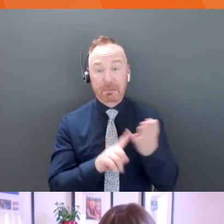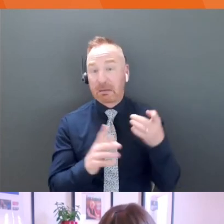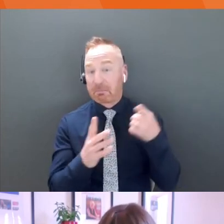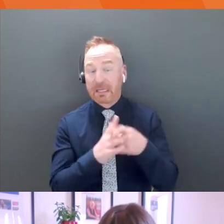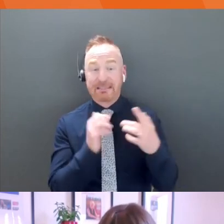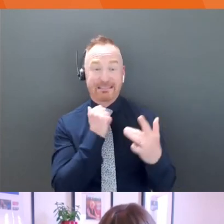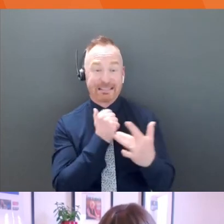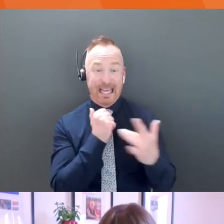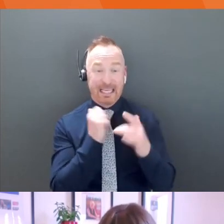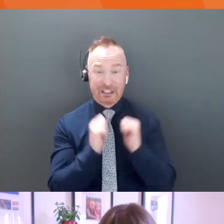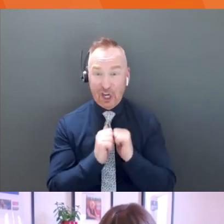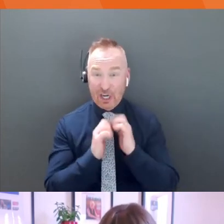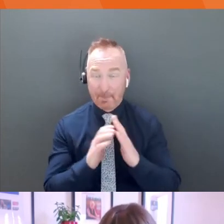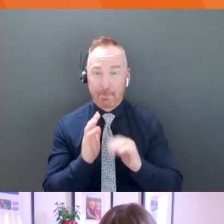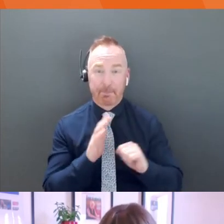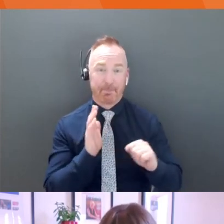especially when it is not typical?